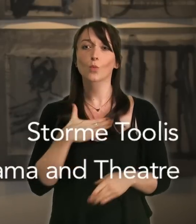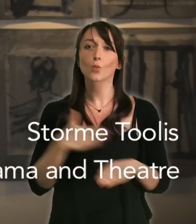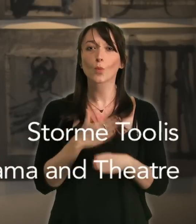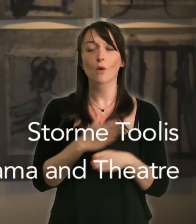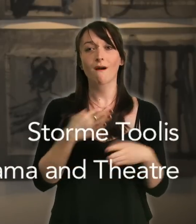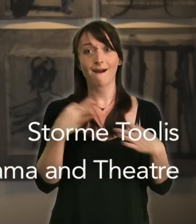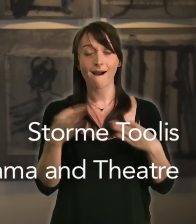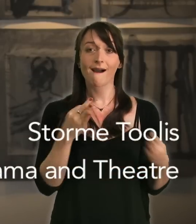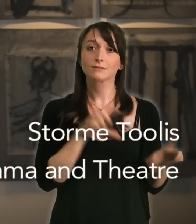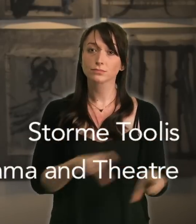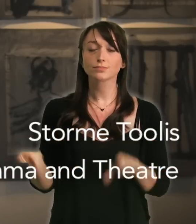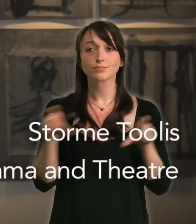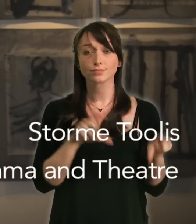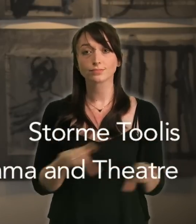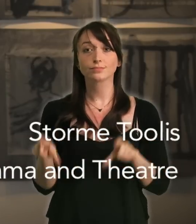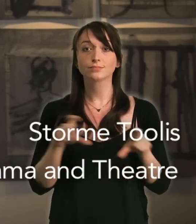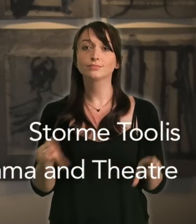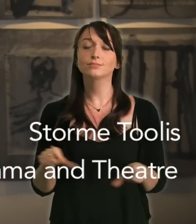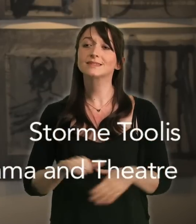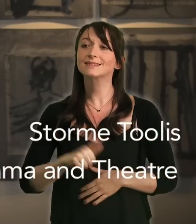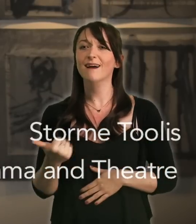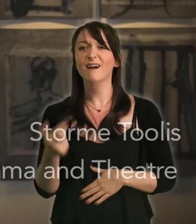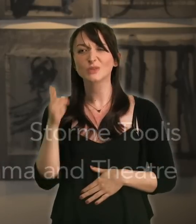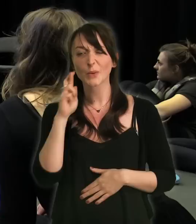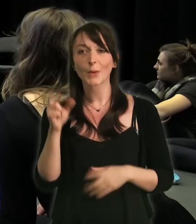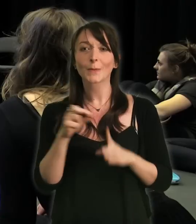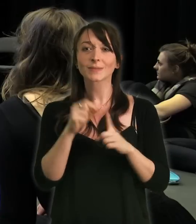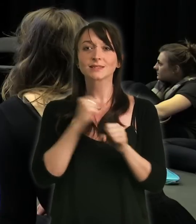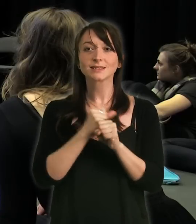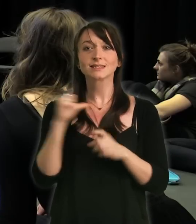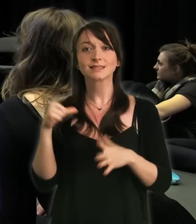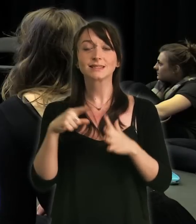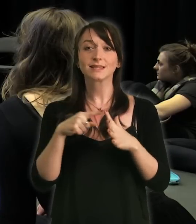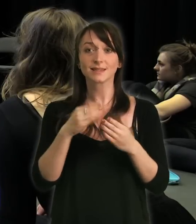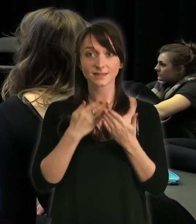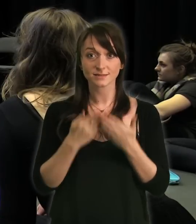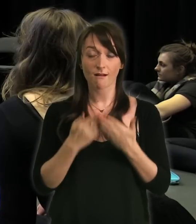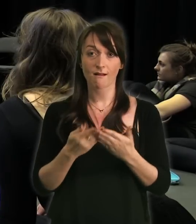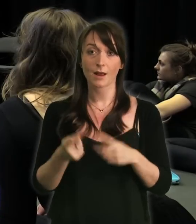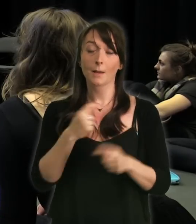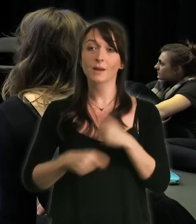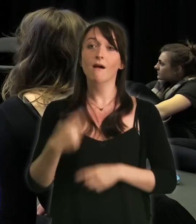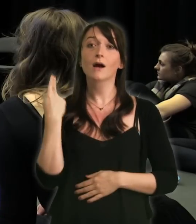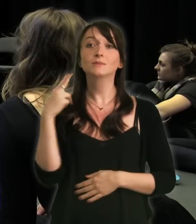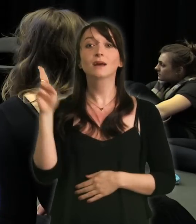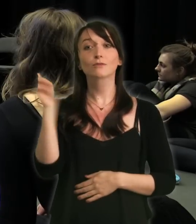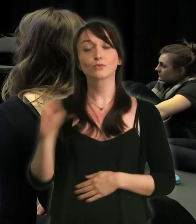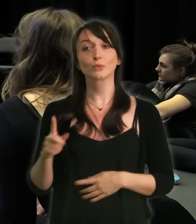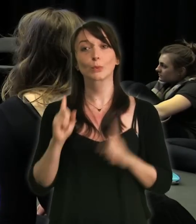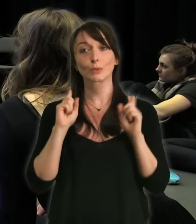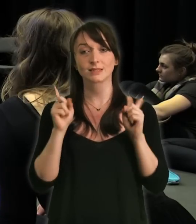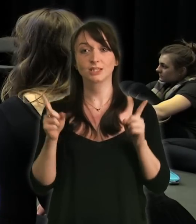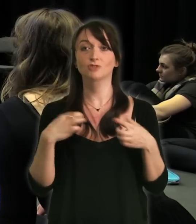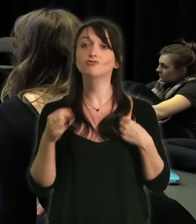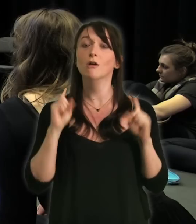acting career for as long as I can and after that I would hope I'm gonna hopefully do a PGC and then